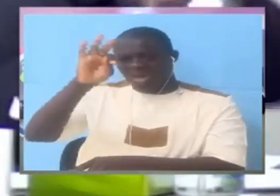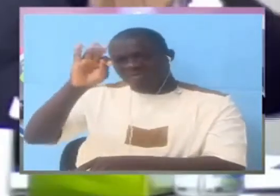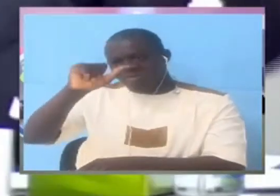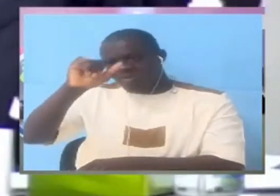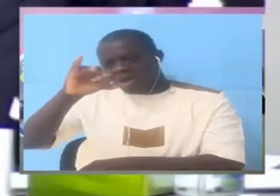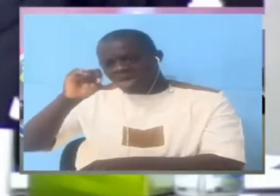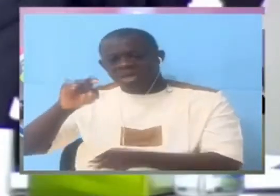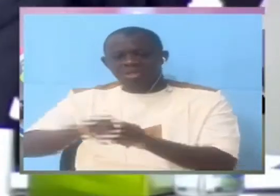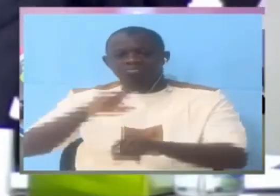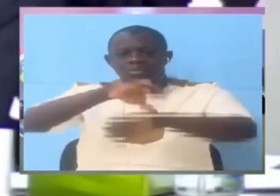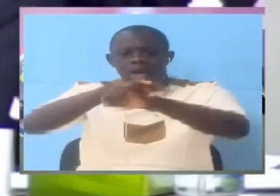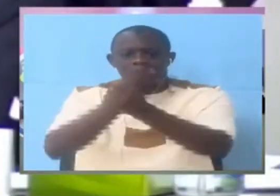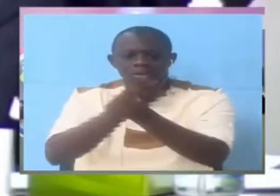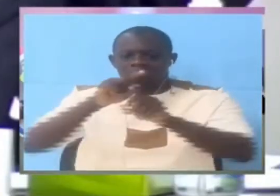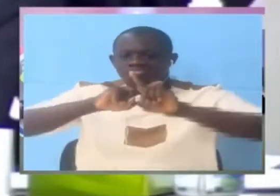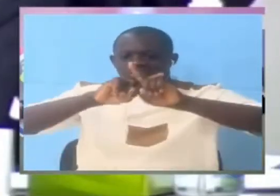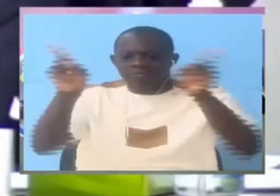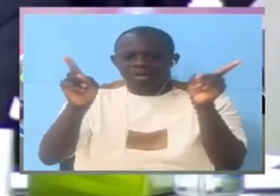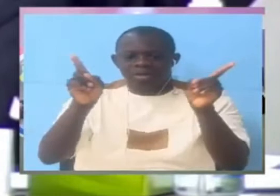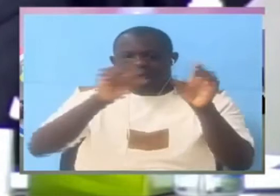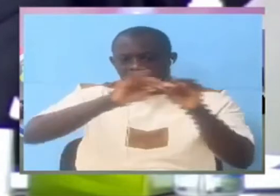operation saying if i was